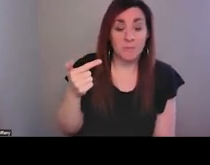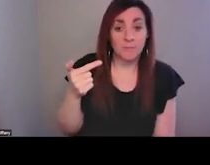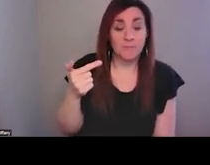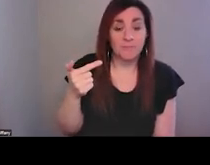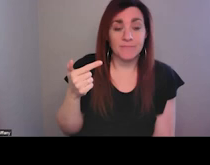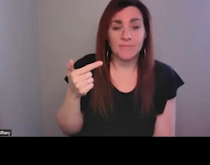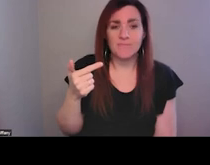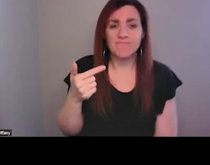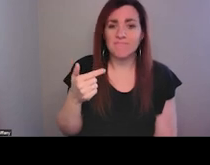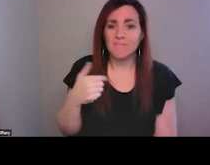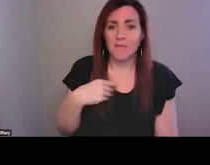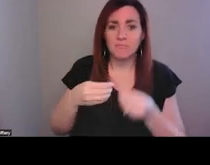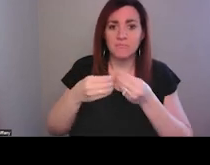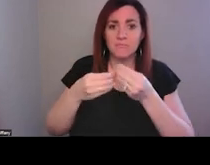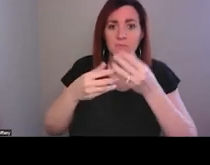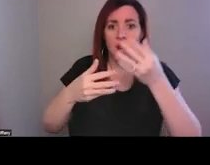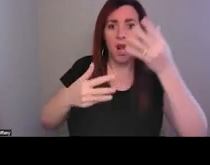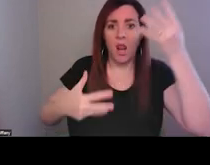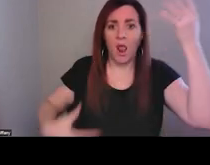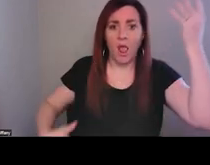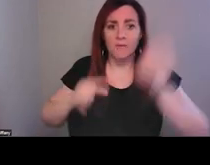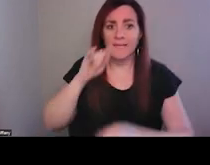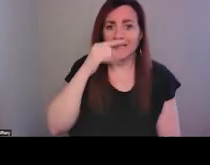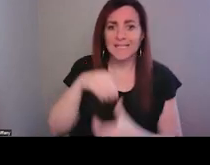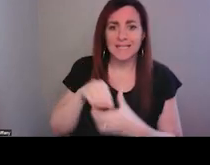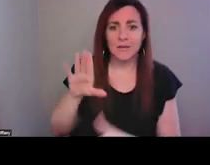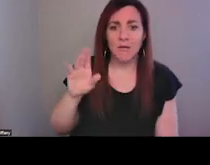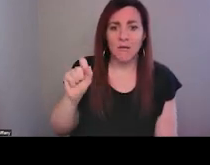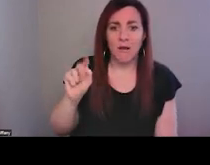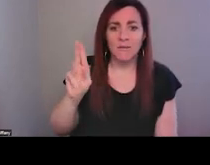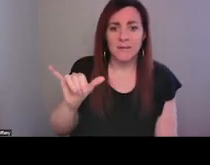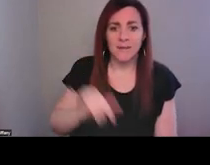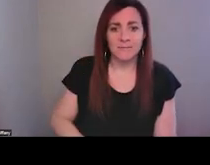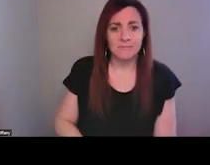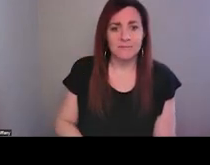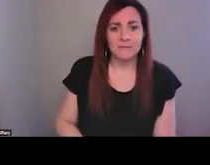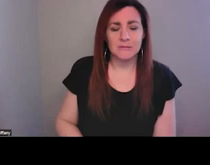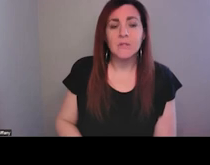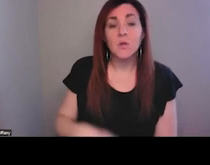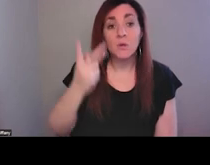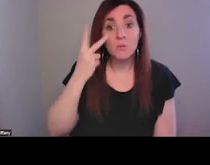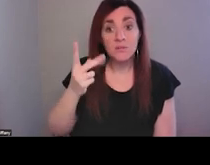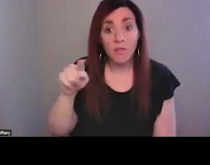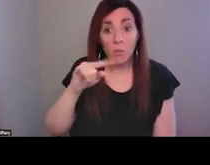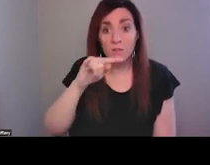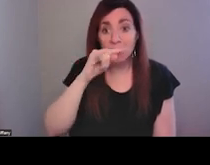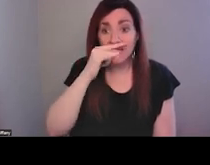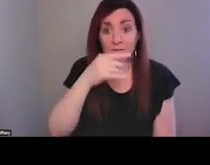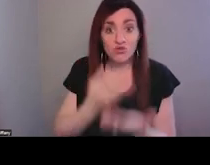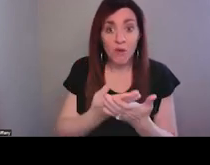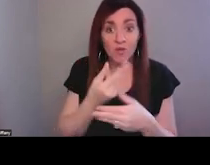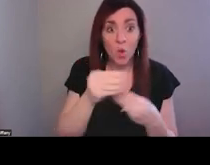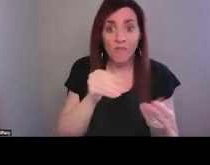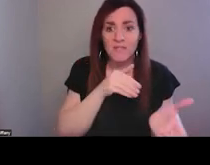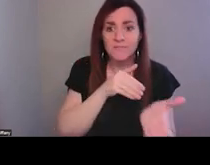very long list of kids in custody. And we saw those kids hitting that office quite